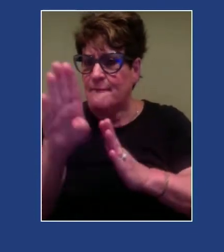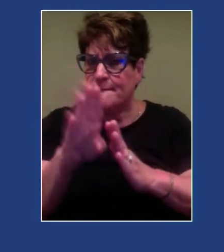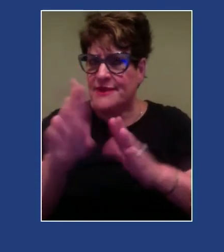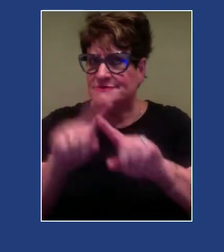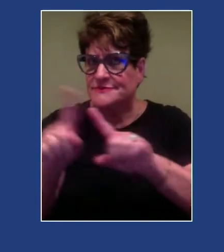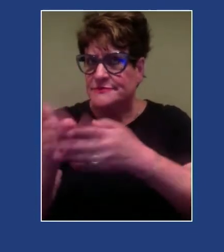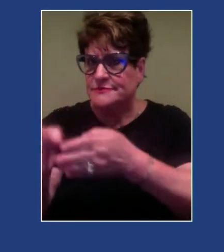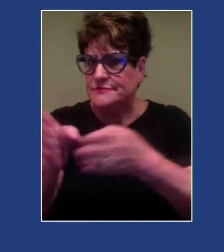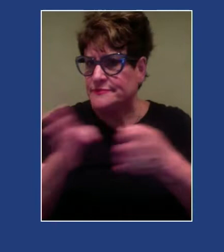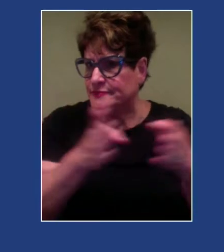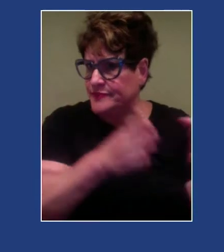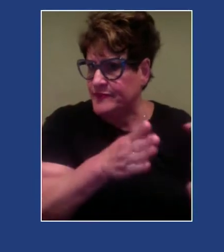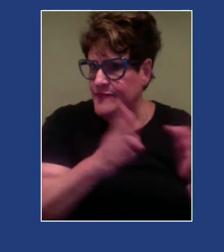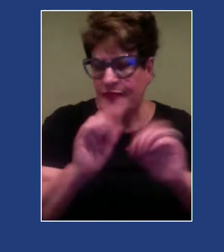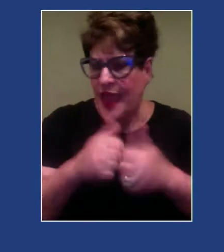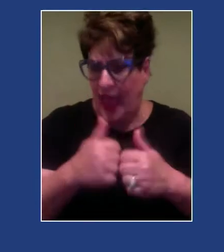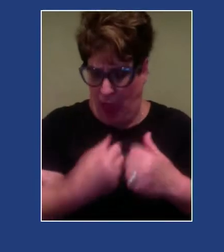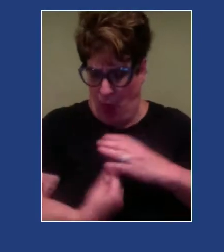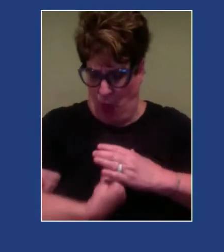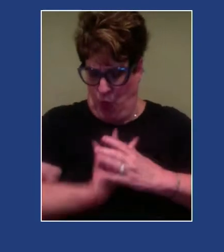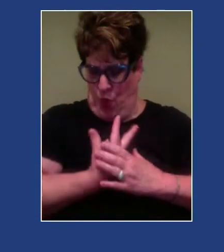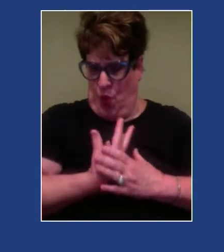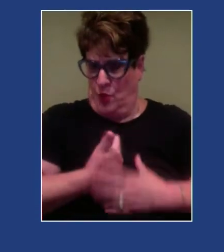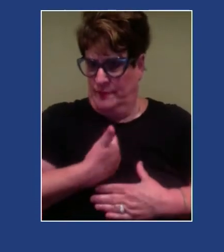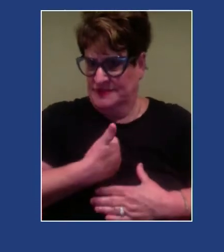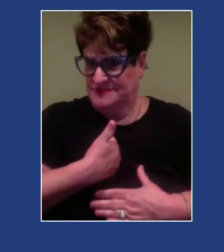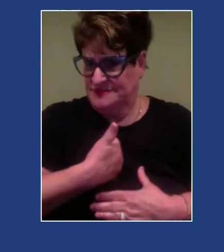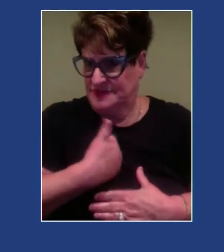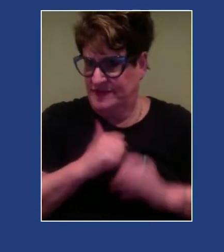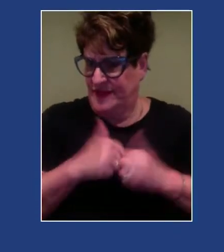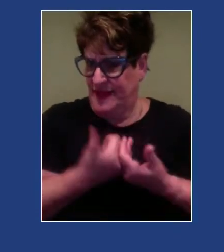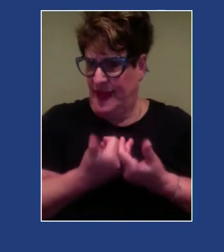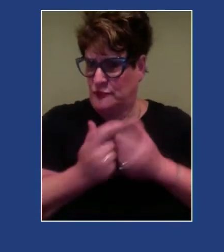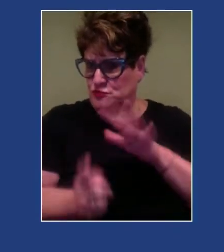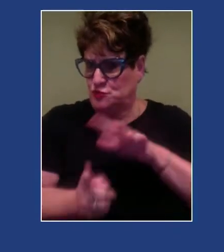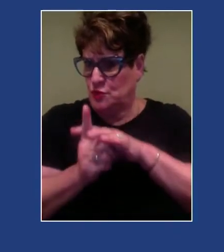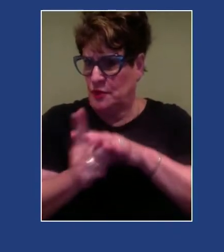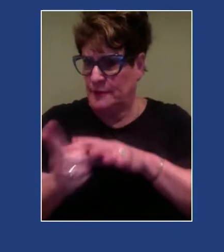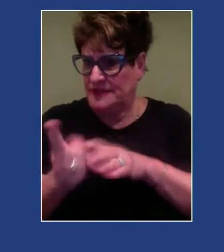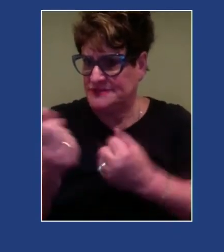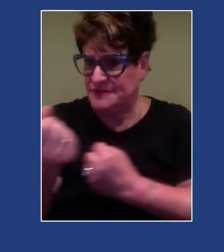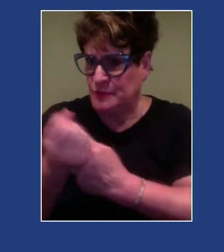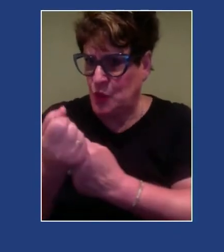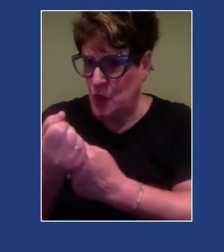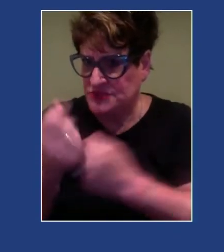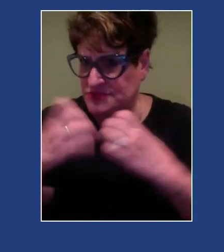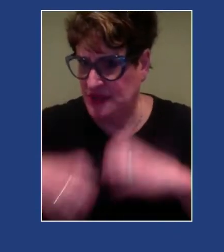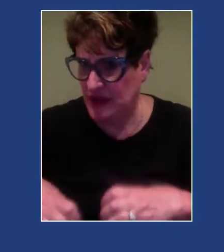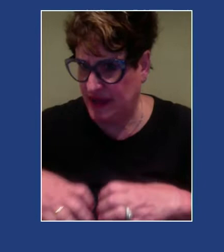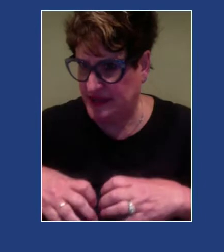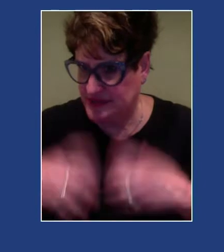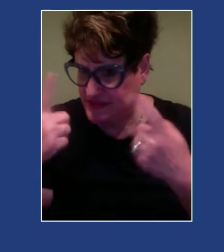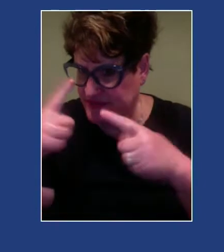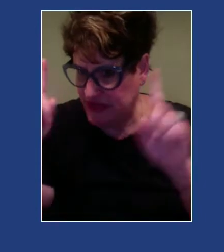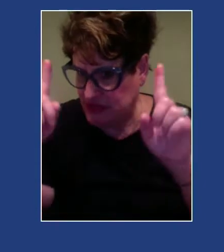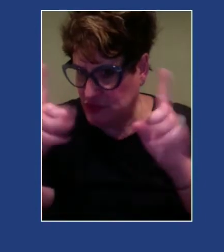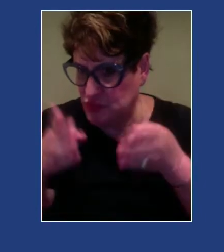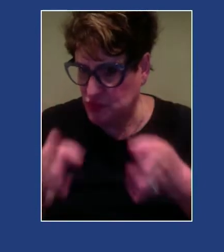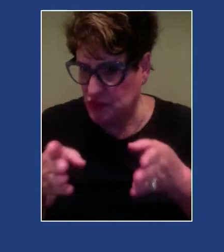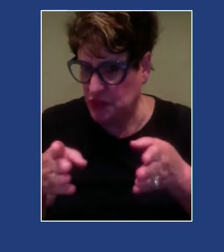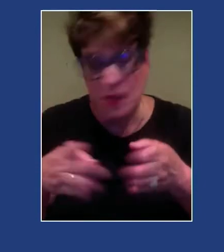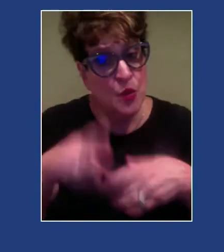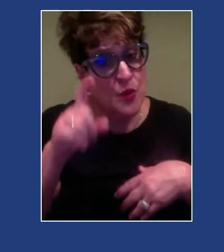to grow so that we can show up and support our clients more effectively? One is we've got to increase our self